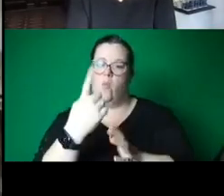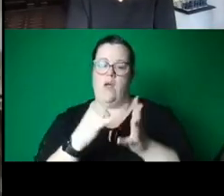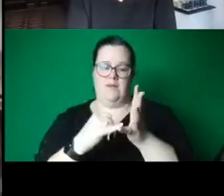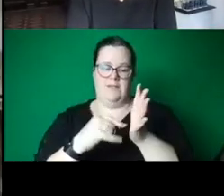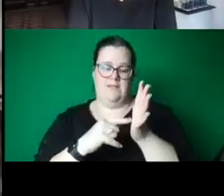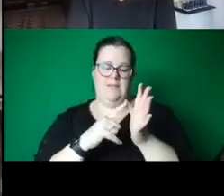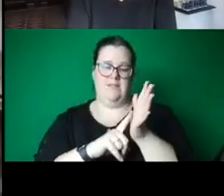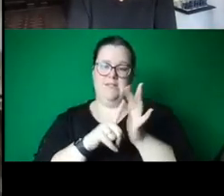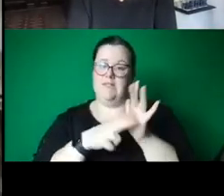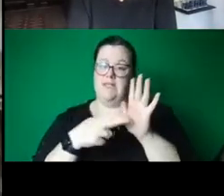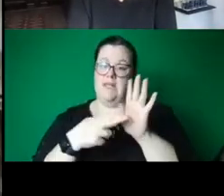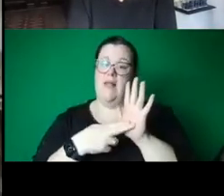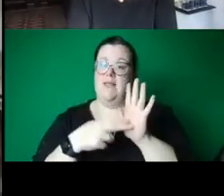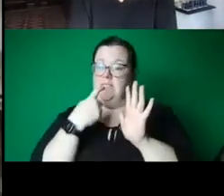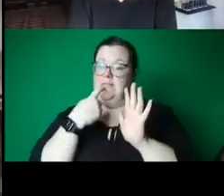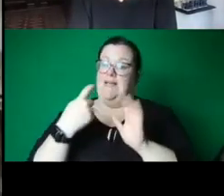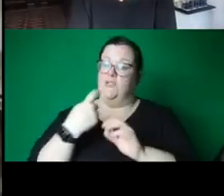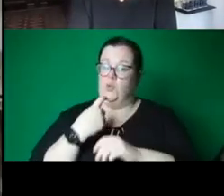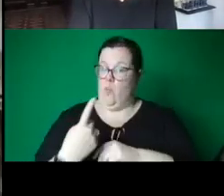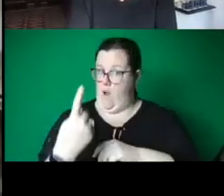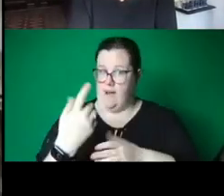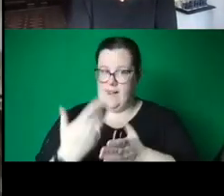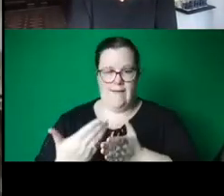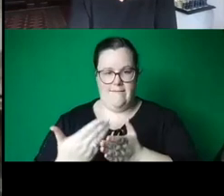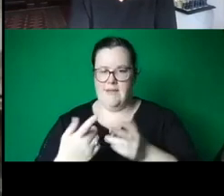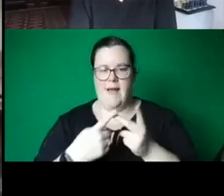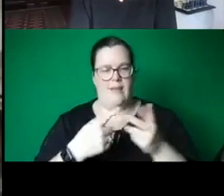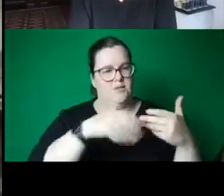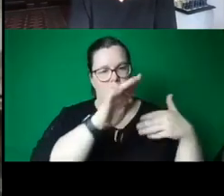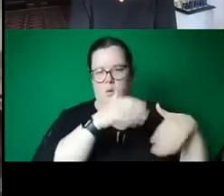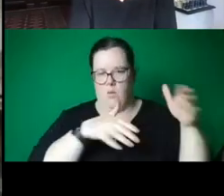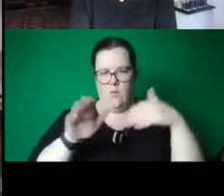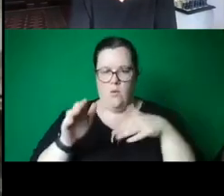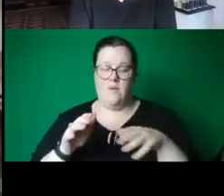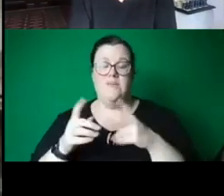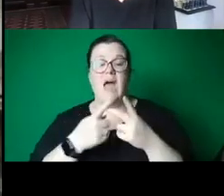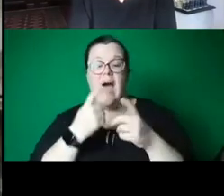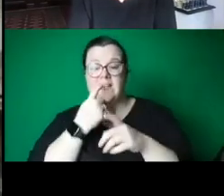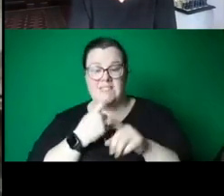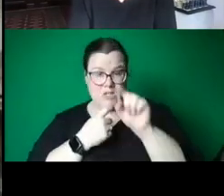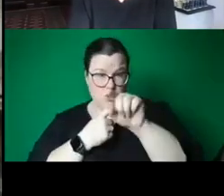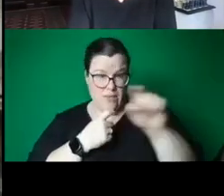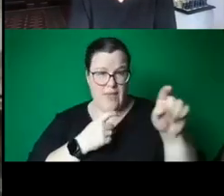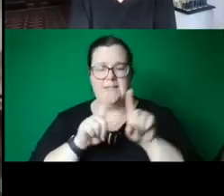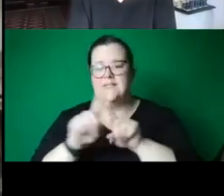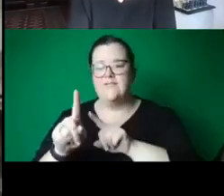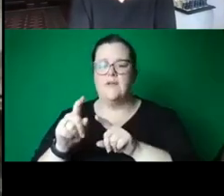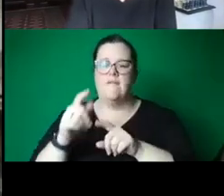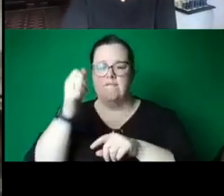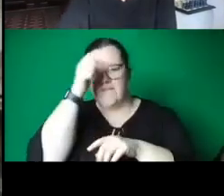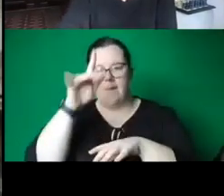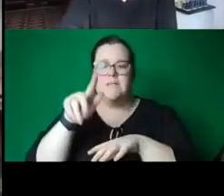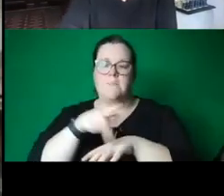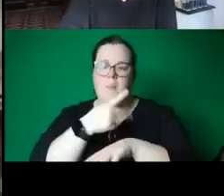All the other sculptures you see are of exonerated Soviet figures, poets, writers, farmers, miners, workers, and just